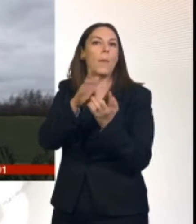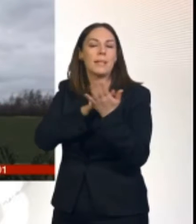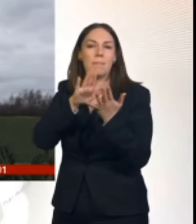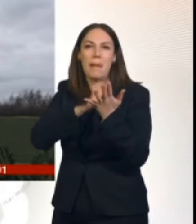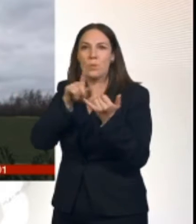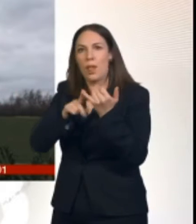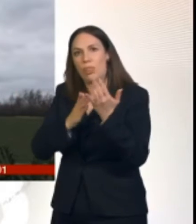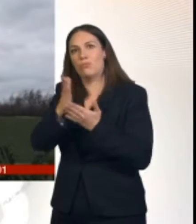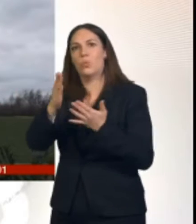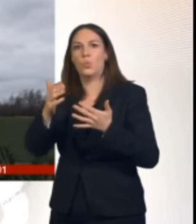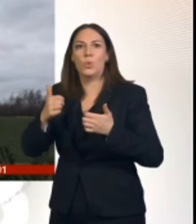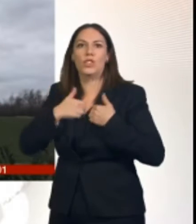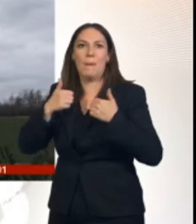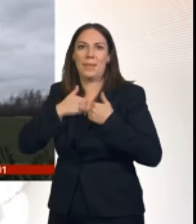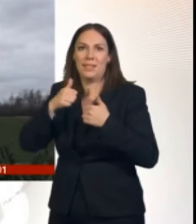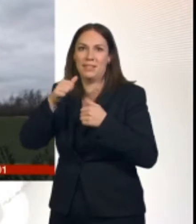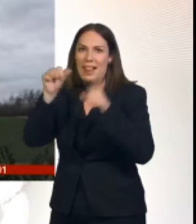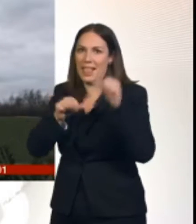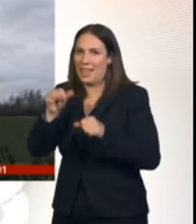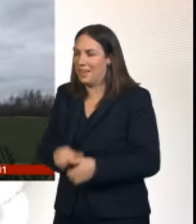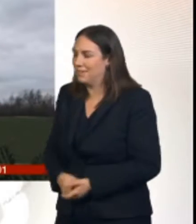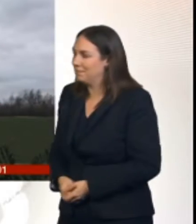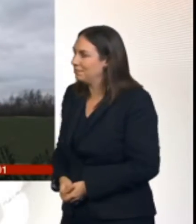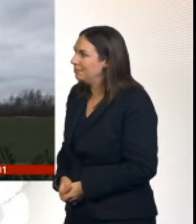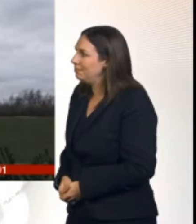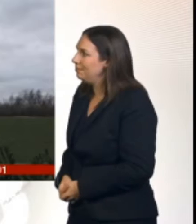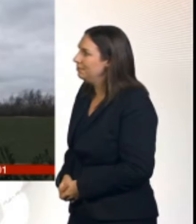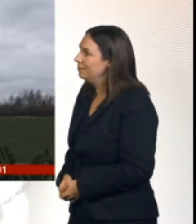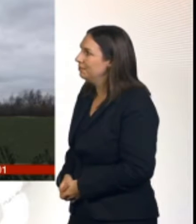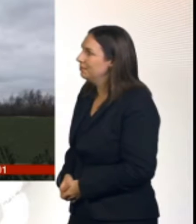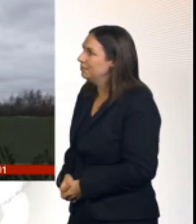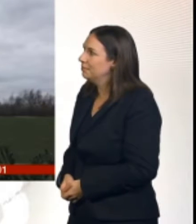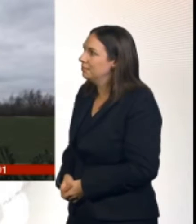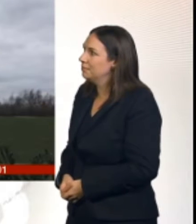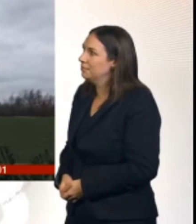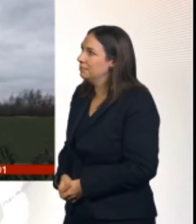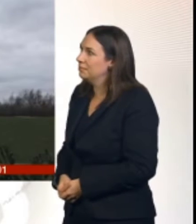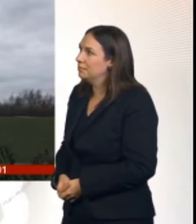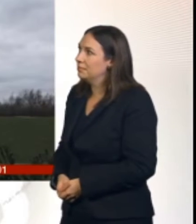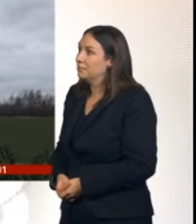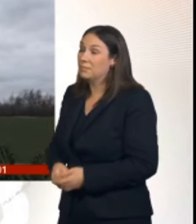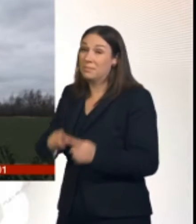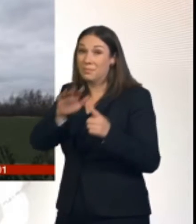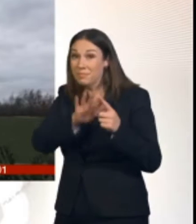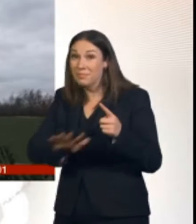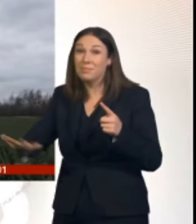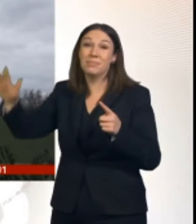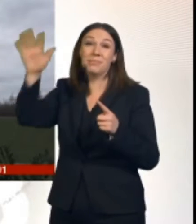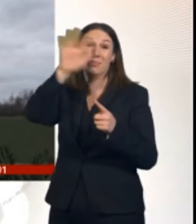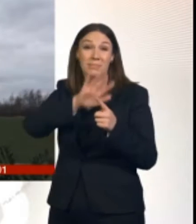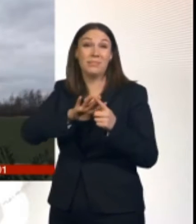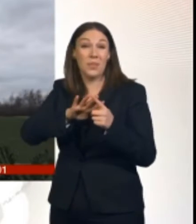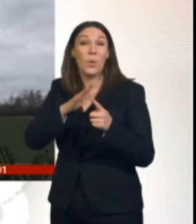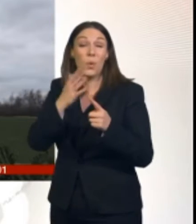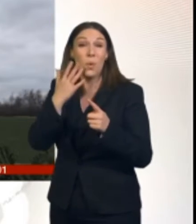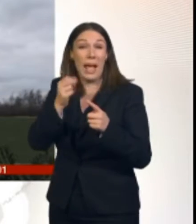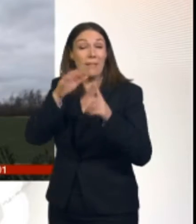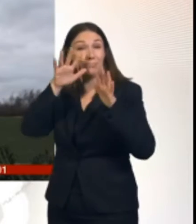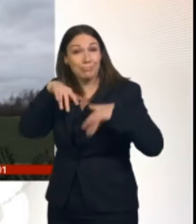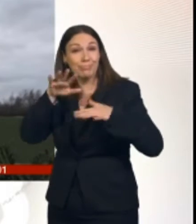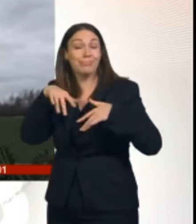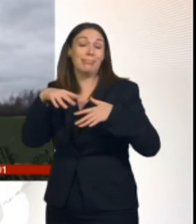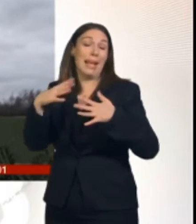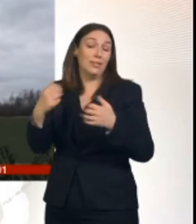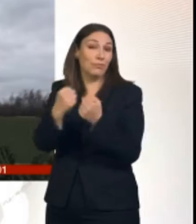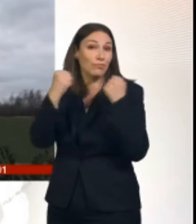move. We've got some heavy rain at times, especially this morning, and later on, widespread gales with severe gales in the north and the west. I'll have all the details here